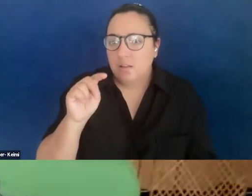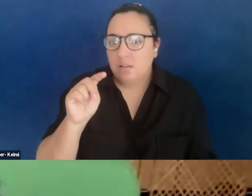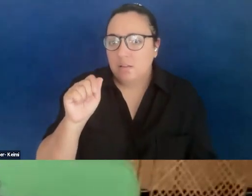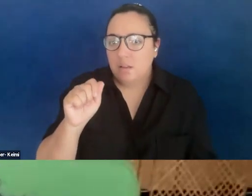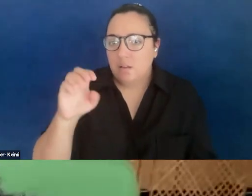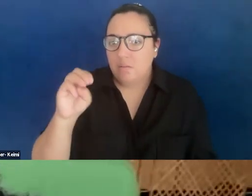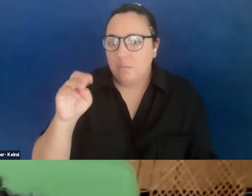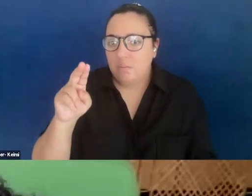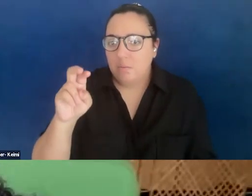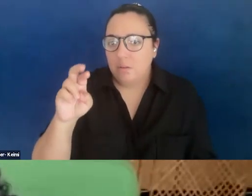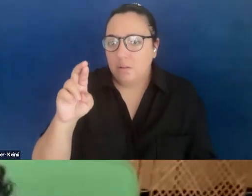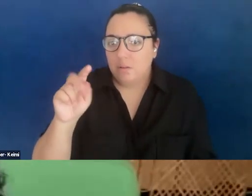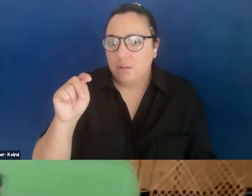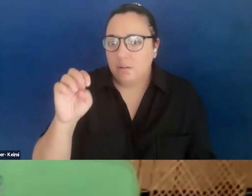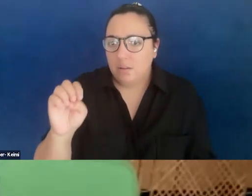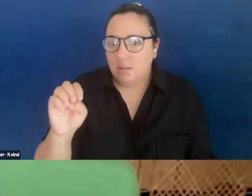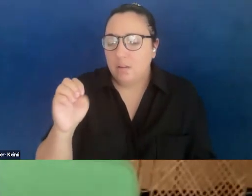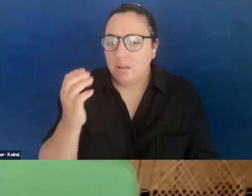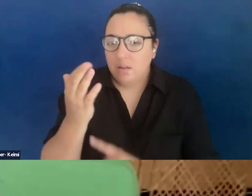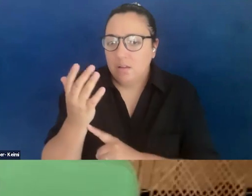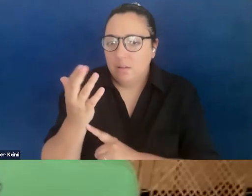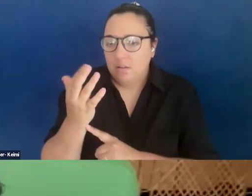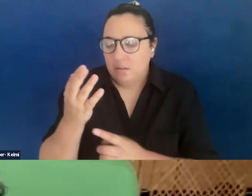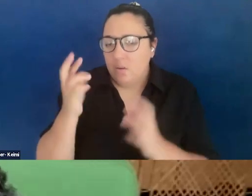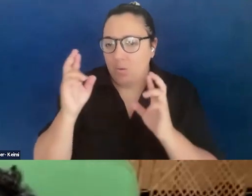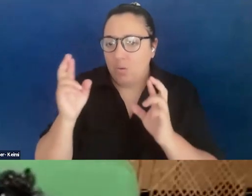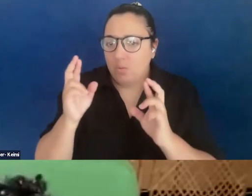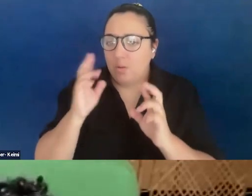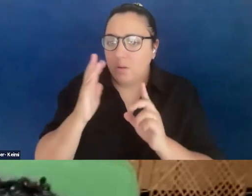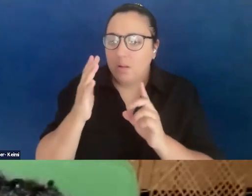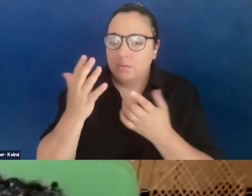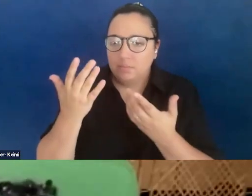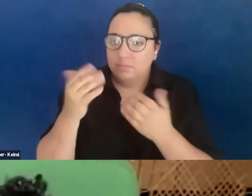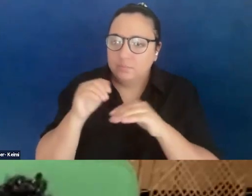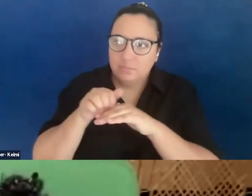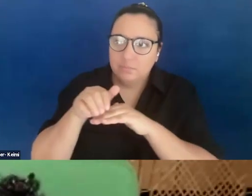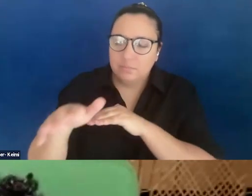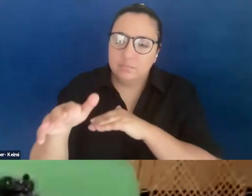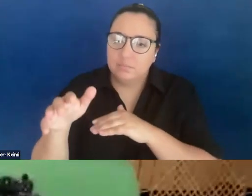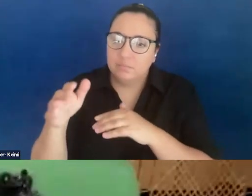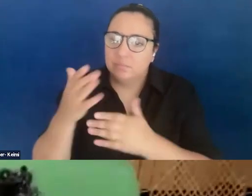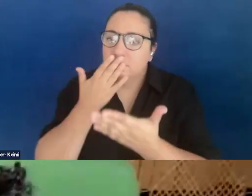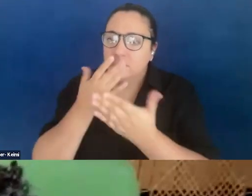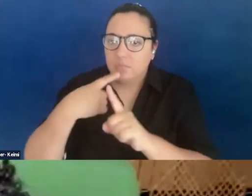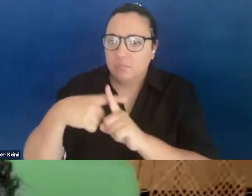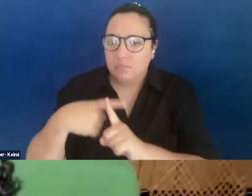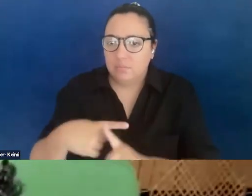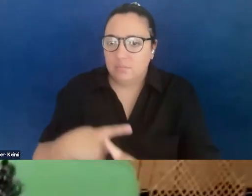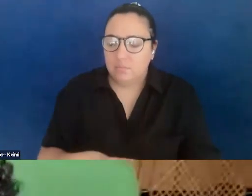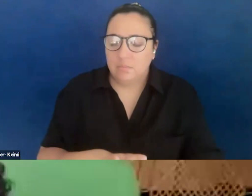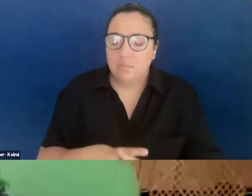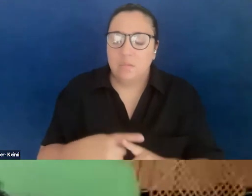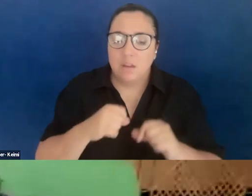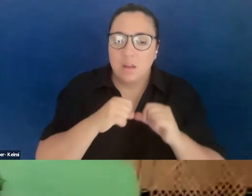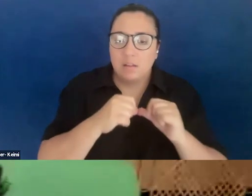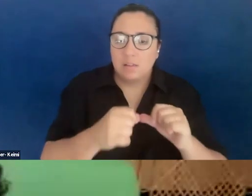wearing the message, and speaking the message. And Erica James says, I commit to teaching material in Palestine and supporting